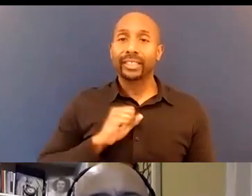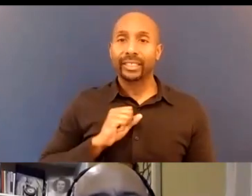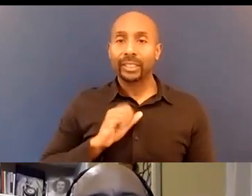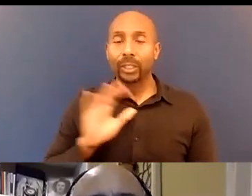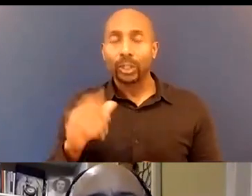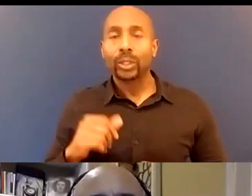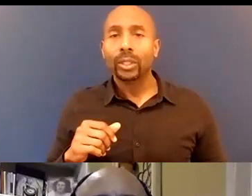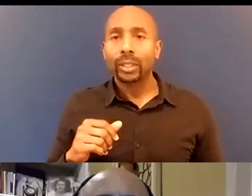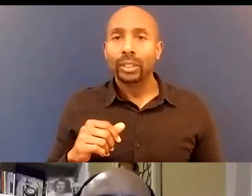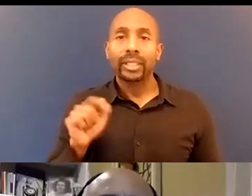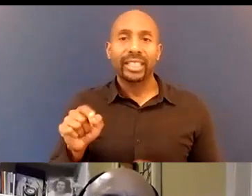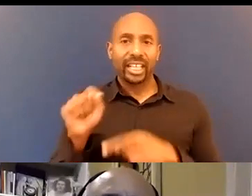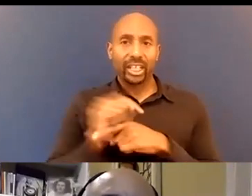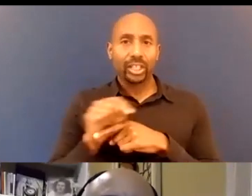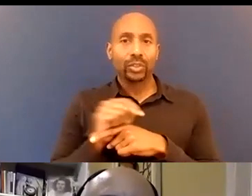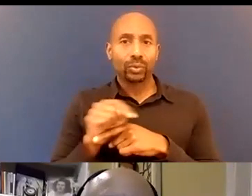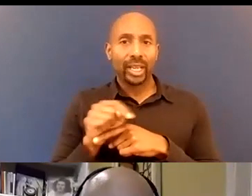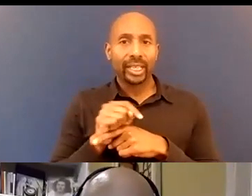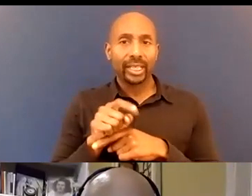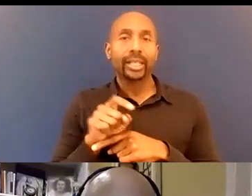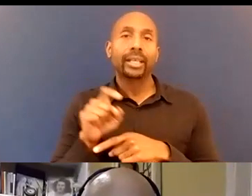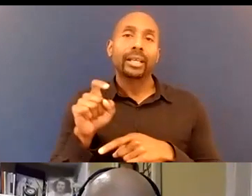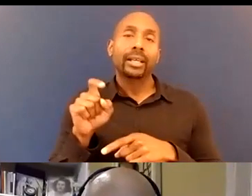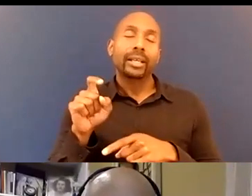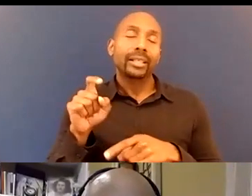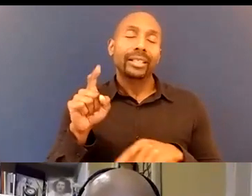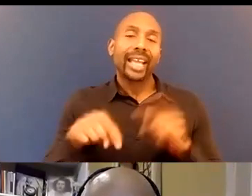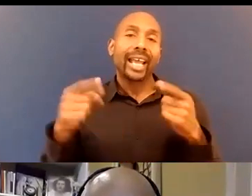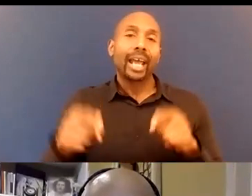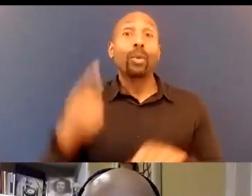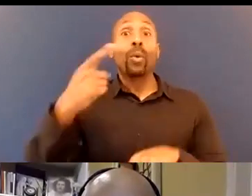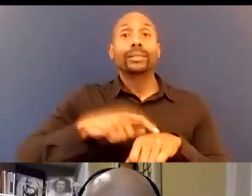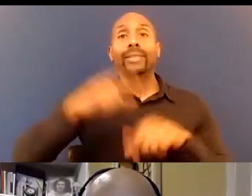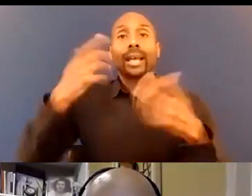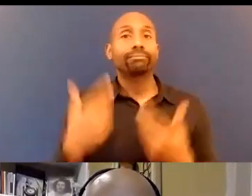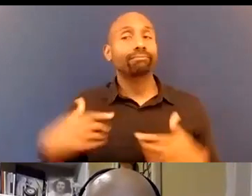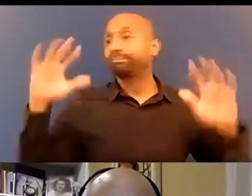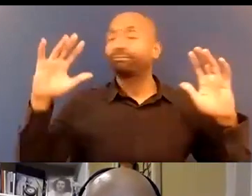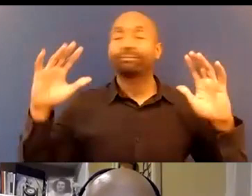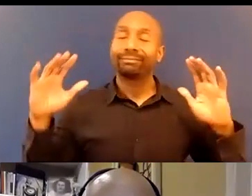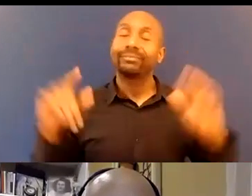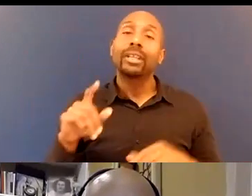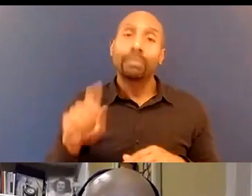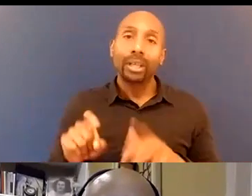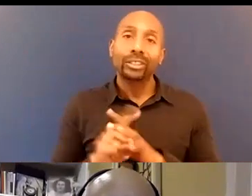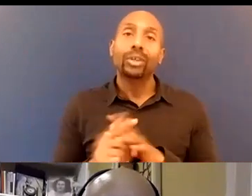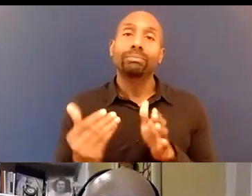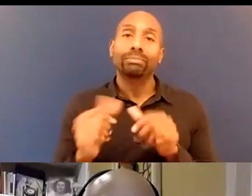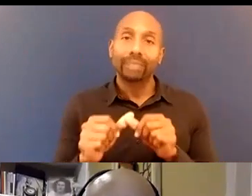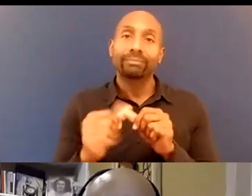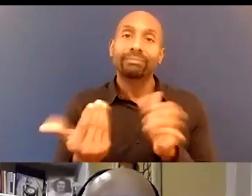this training needs to be more than just a wall right it needs to be consistent it needs to be